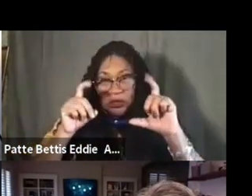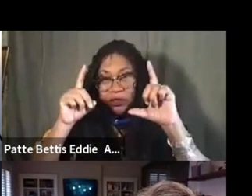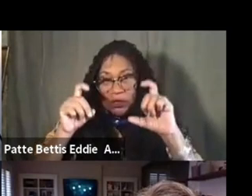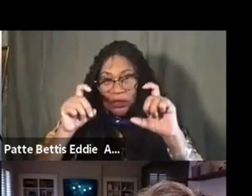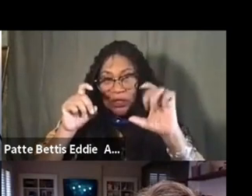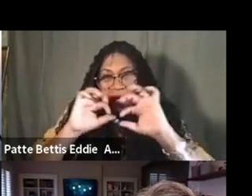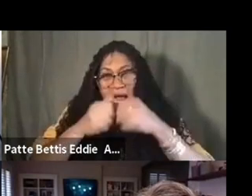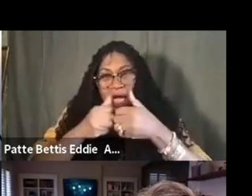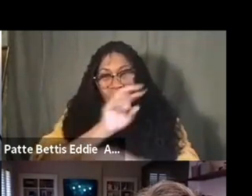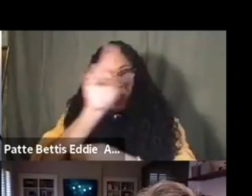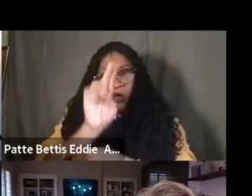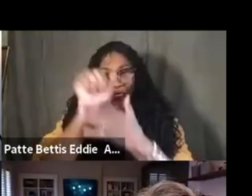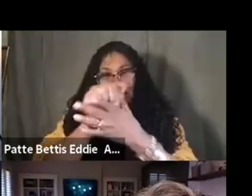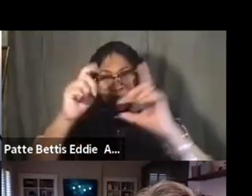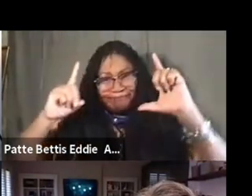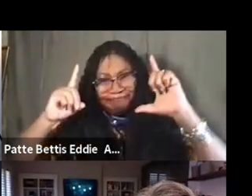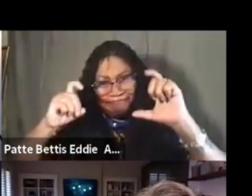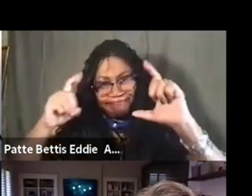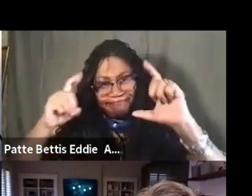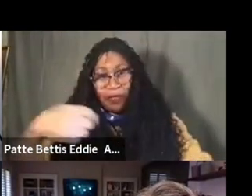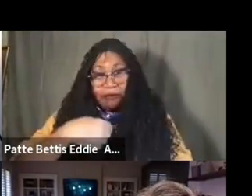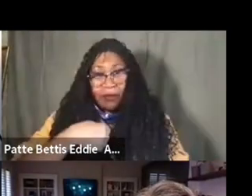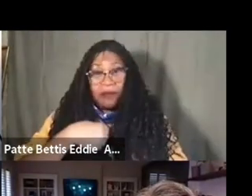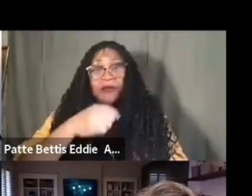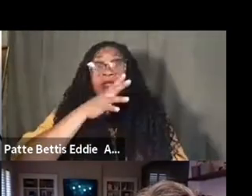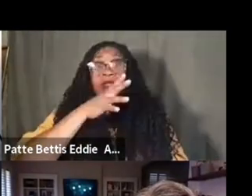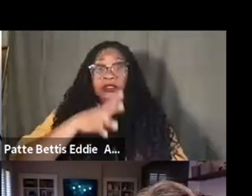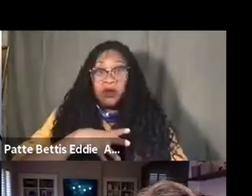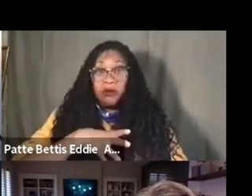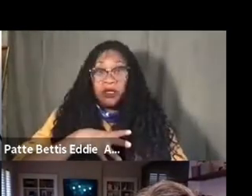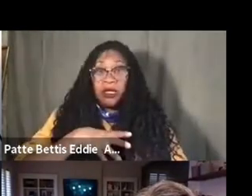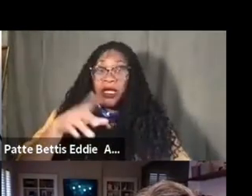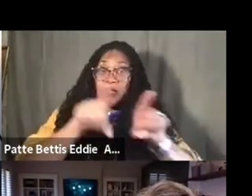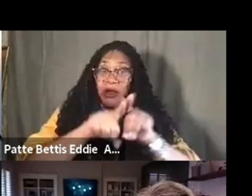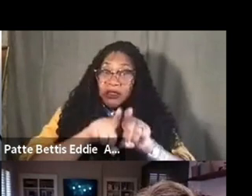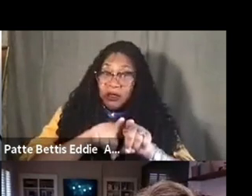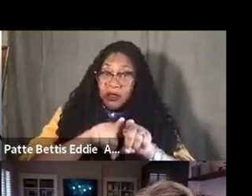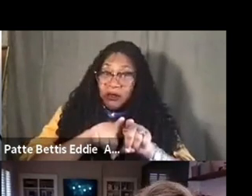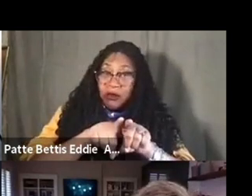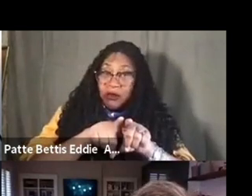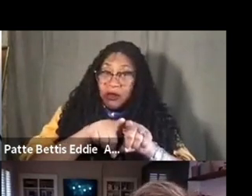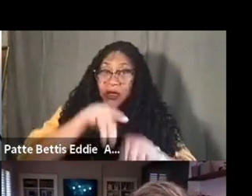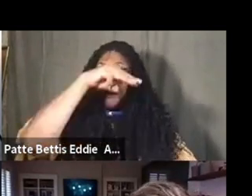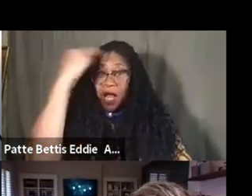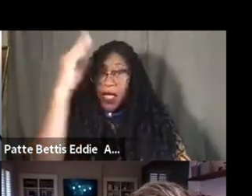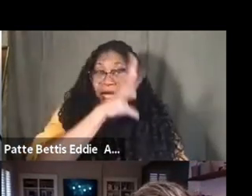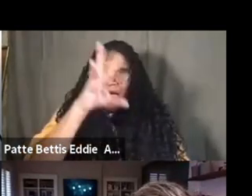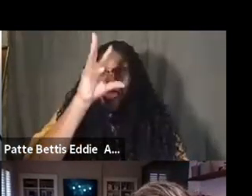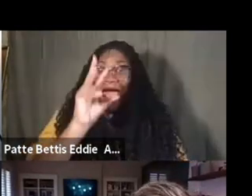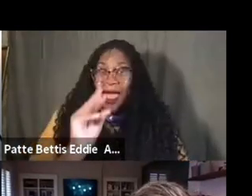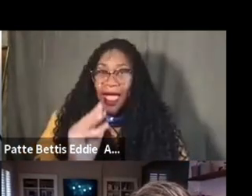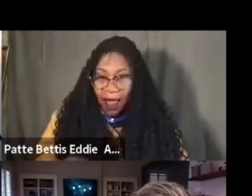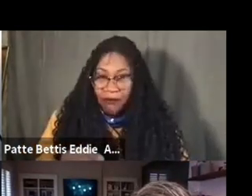how me as a woman and an African-American woman, how can I decolonize the